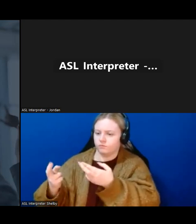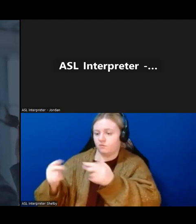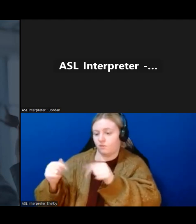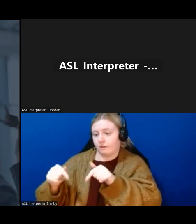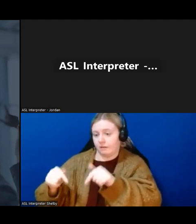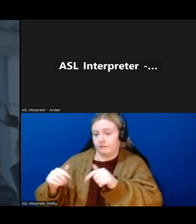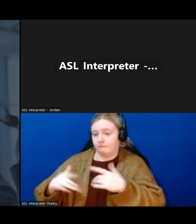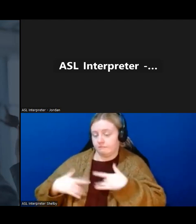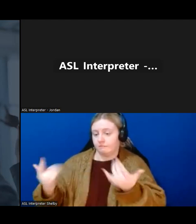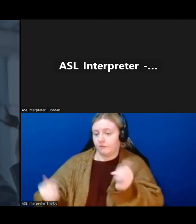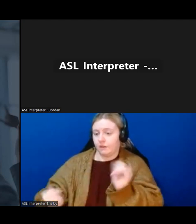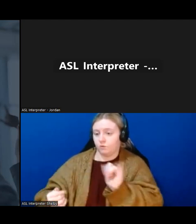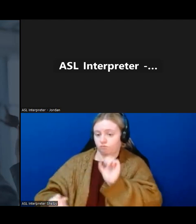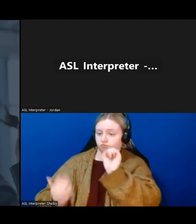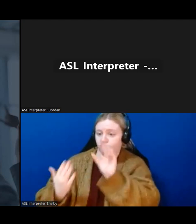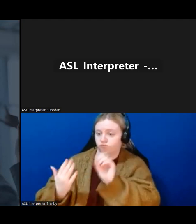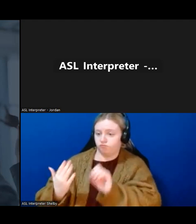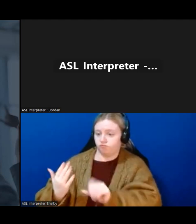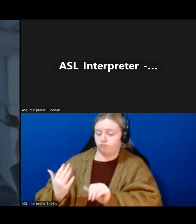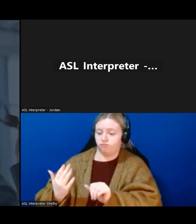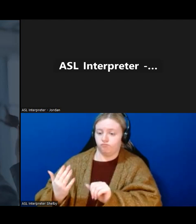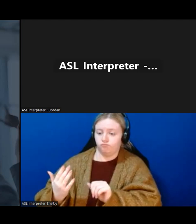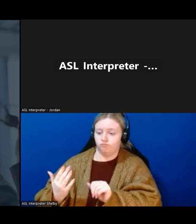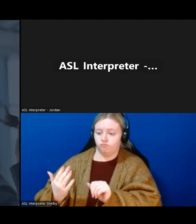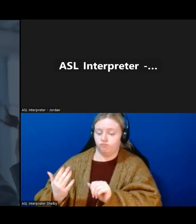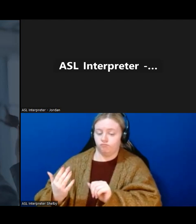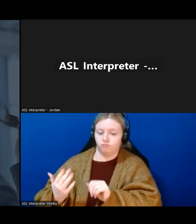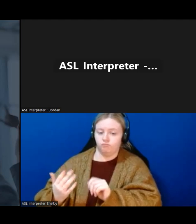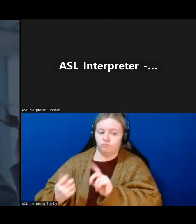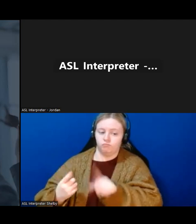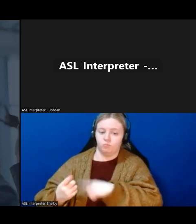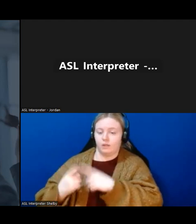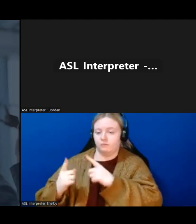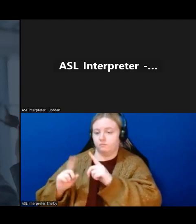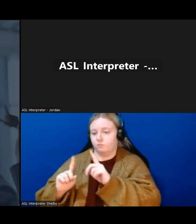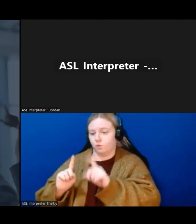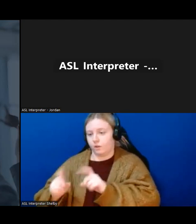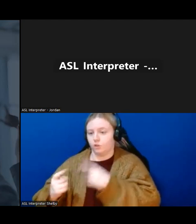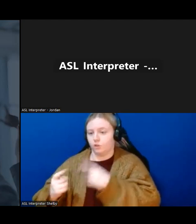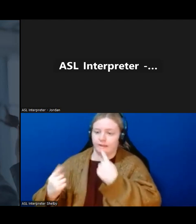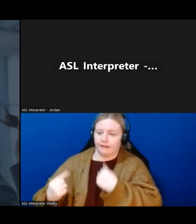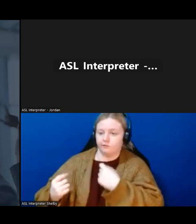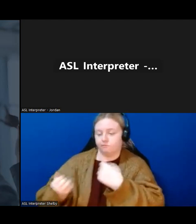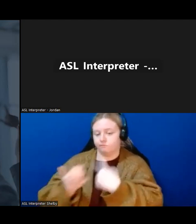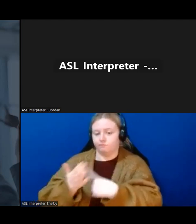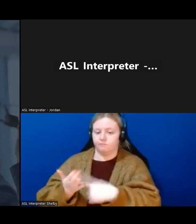once we get to the Q&A afterwards, if you'd like. Sure.